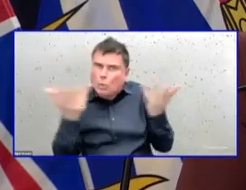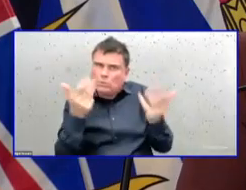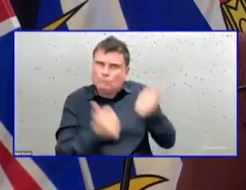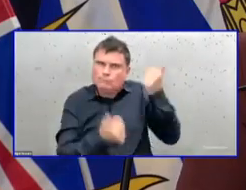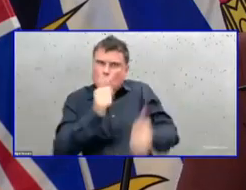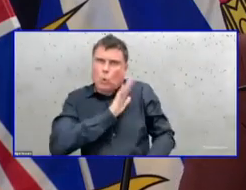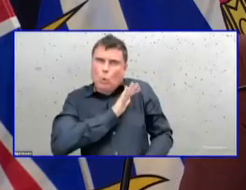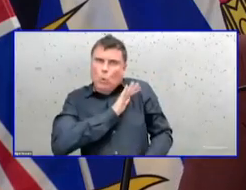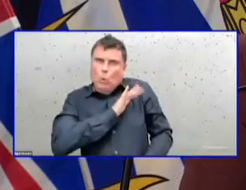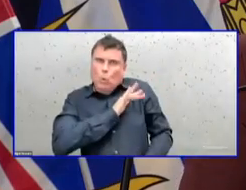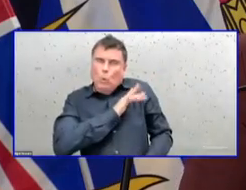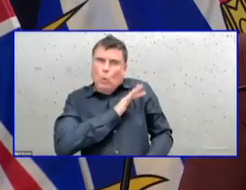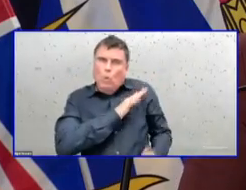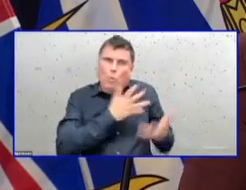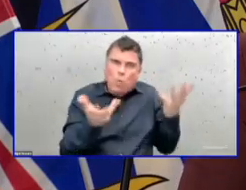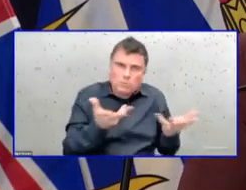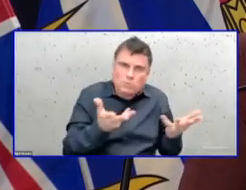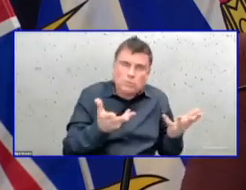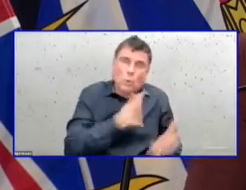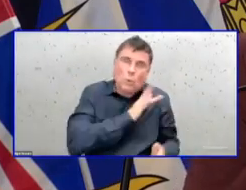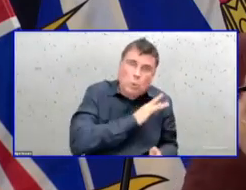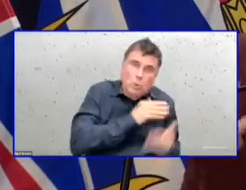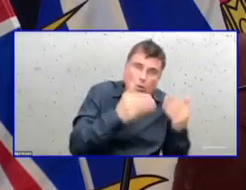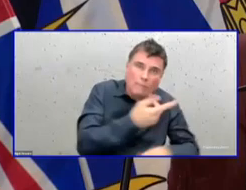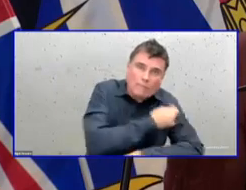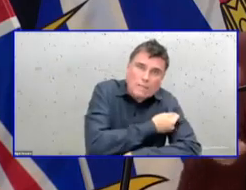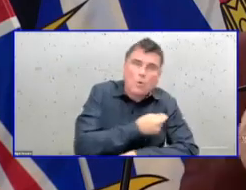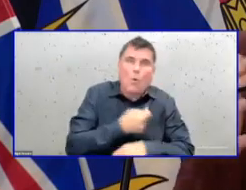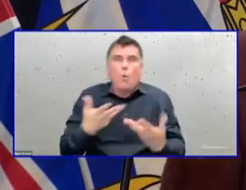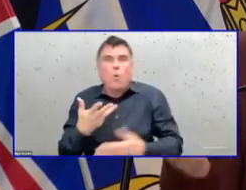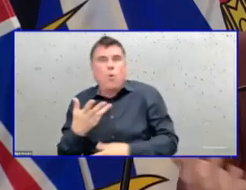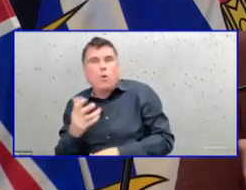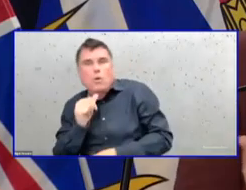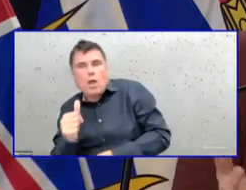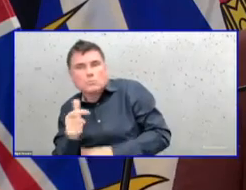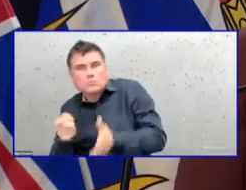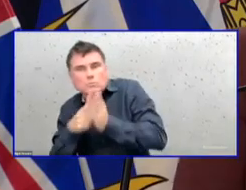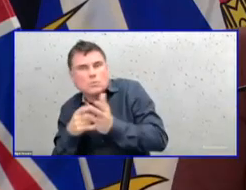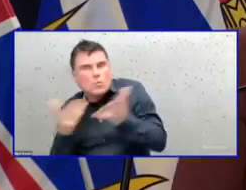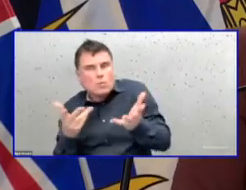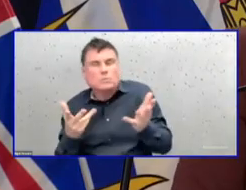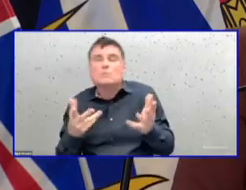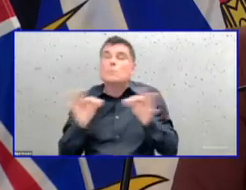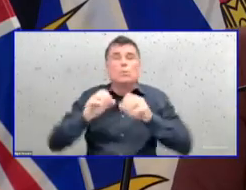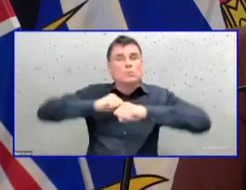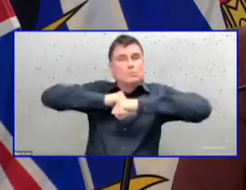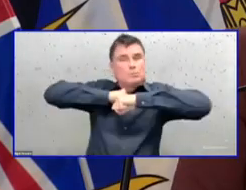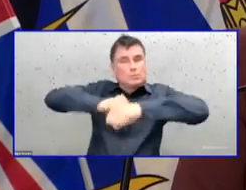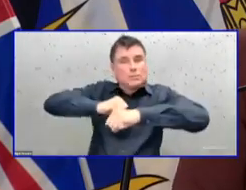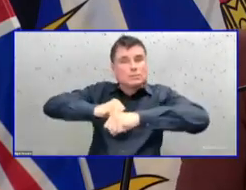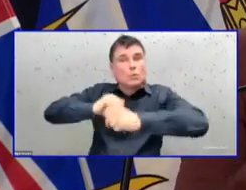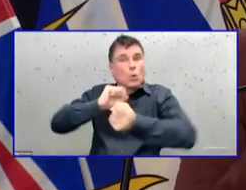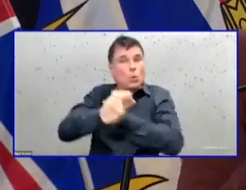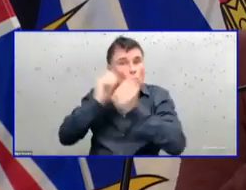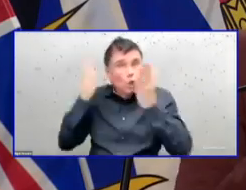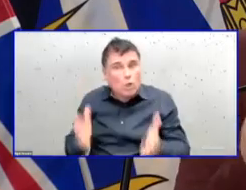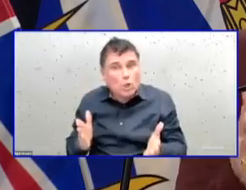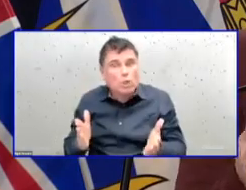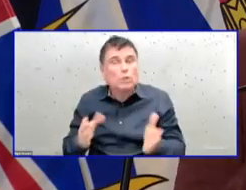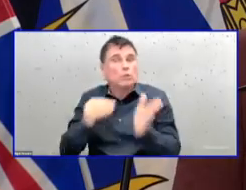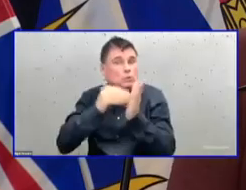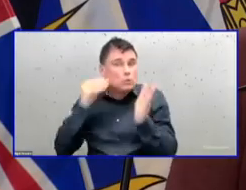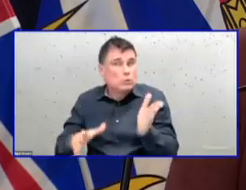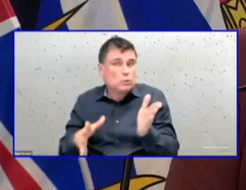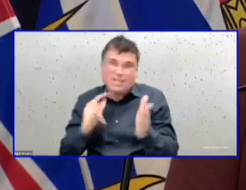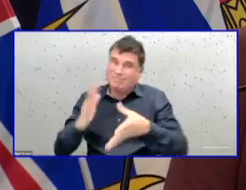immunization in protecting workers in the workplace, in protecting everybody else who is in that school or in